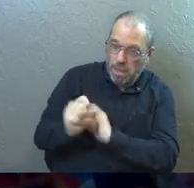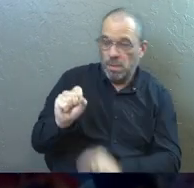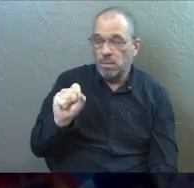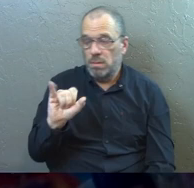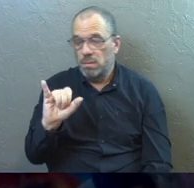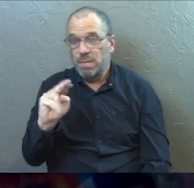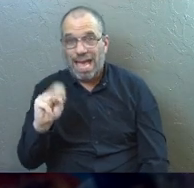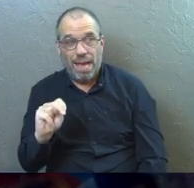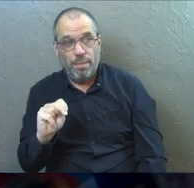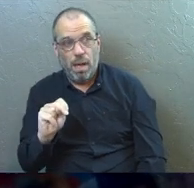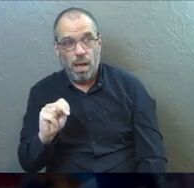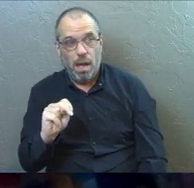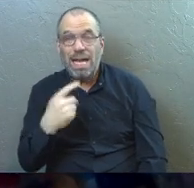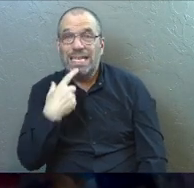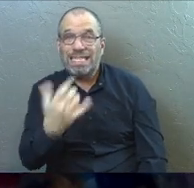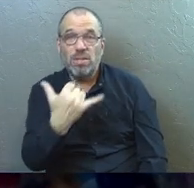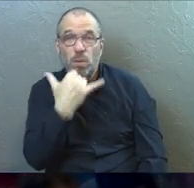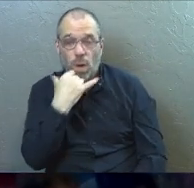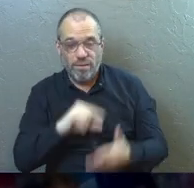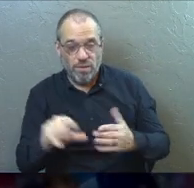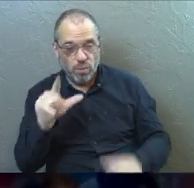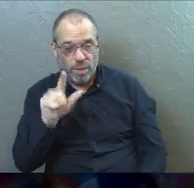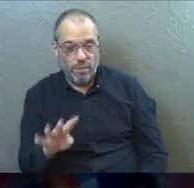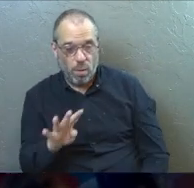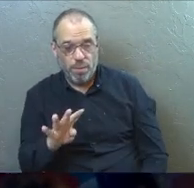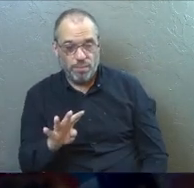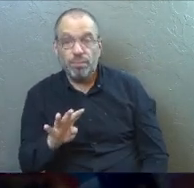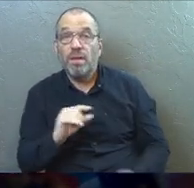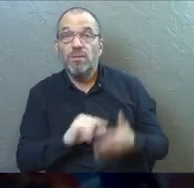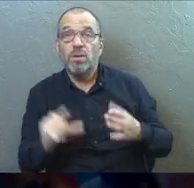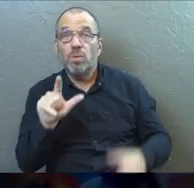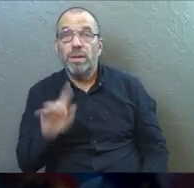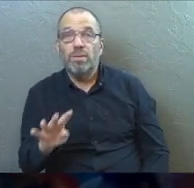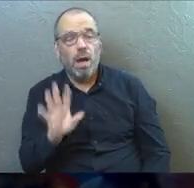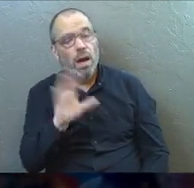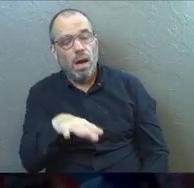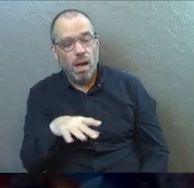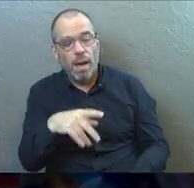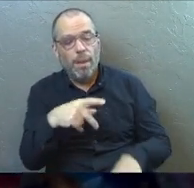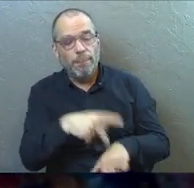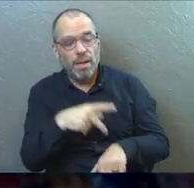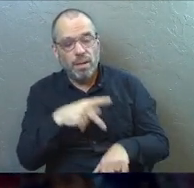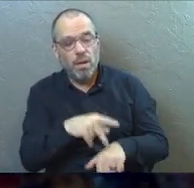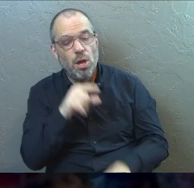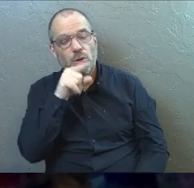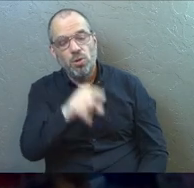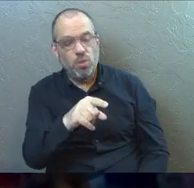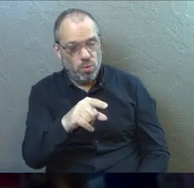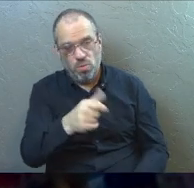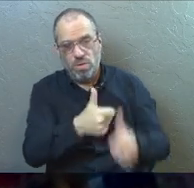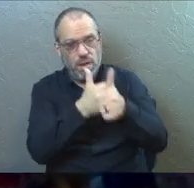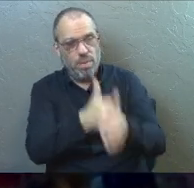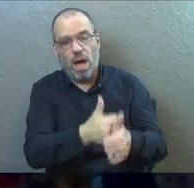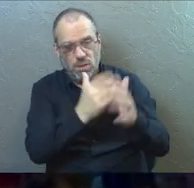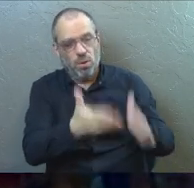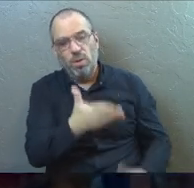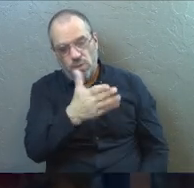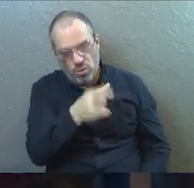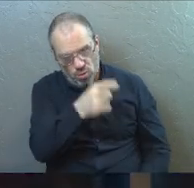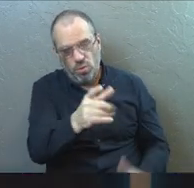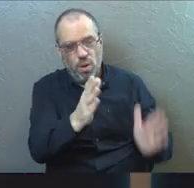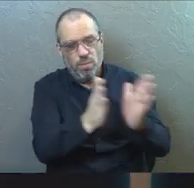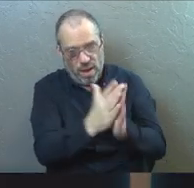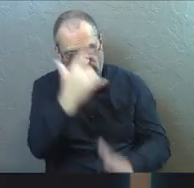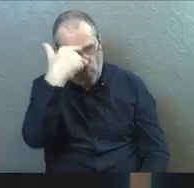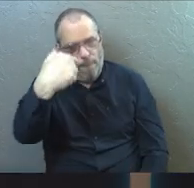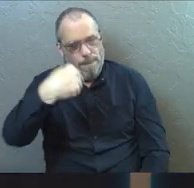Simon says the wrong thing in verse 24. He says, Peter, you're the big apostle, dude. I want you